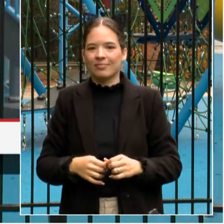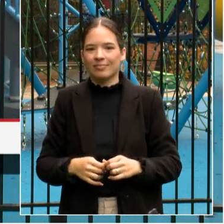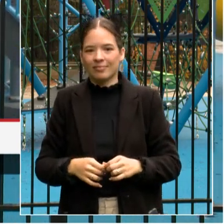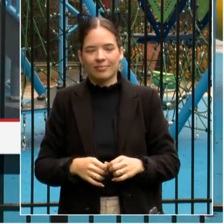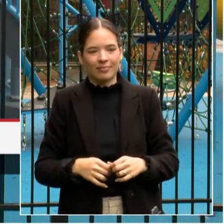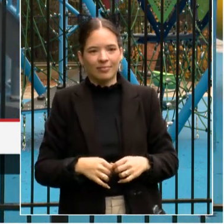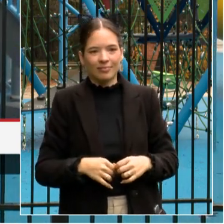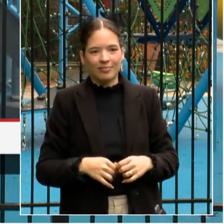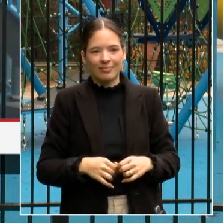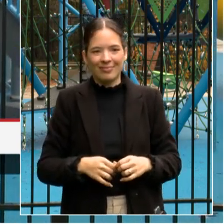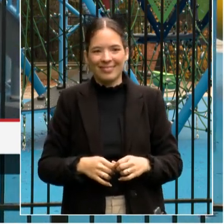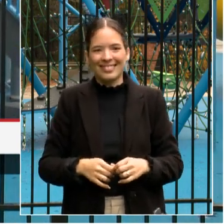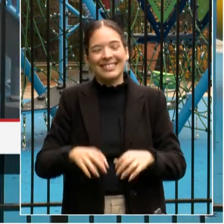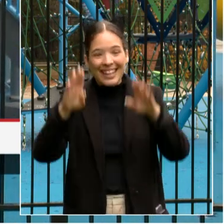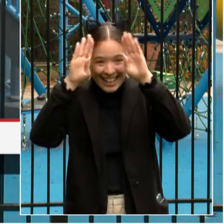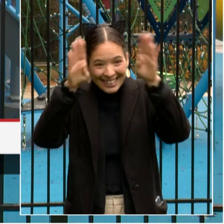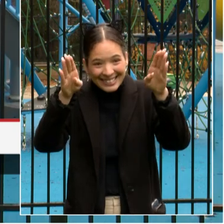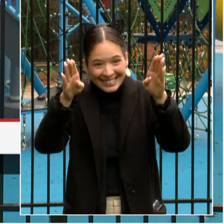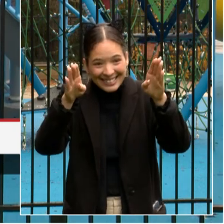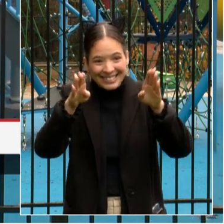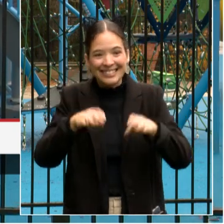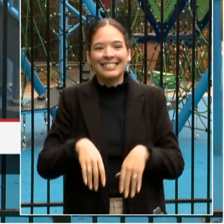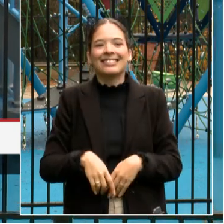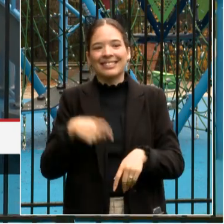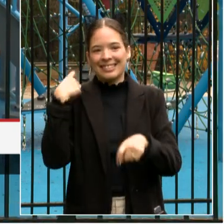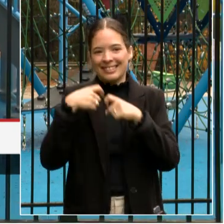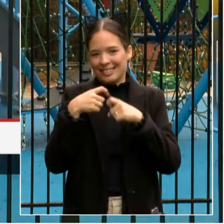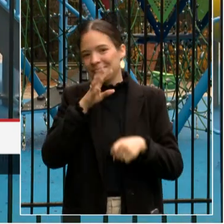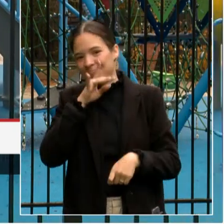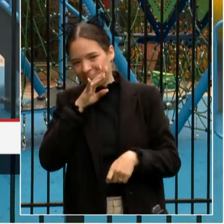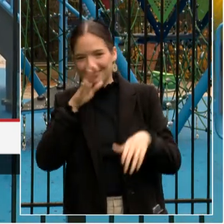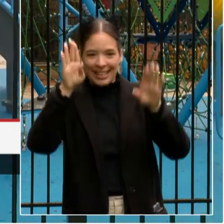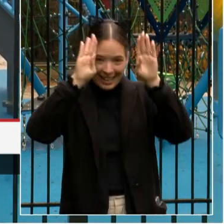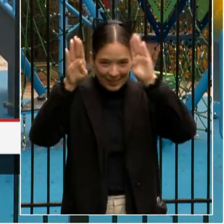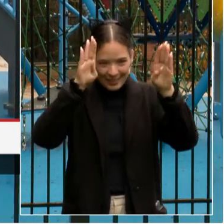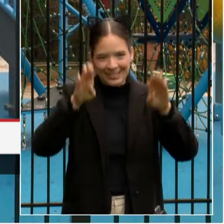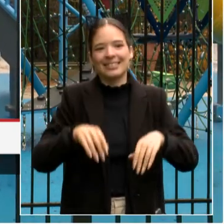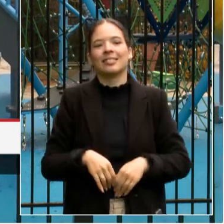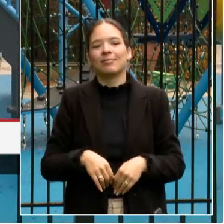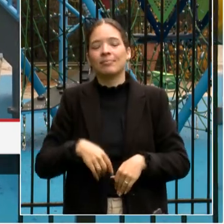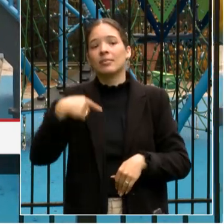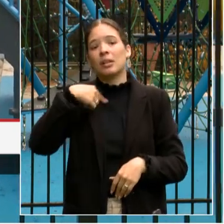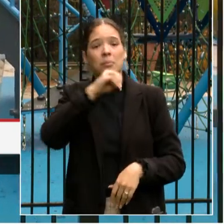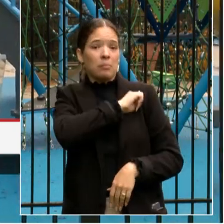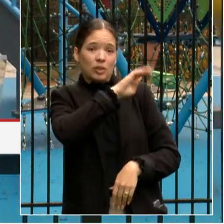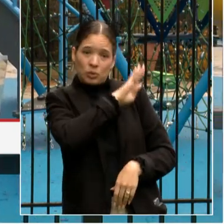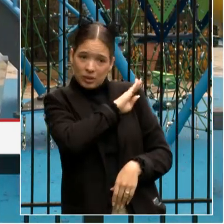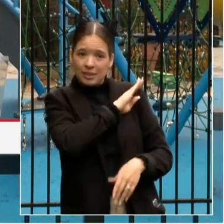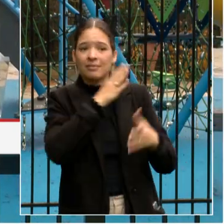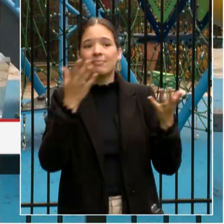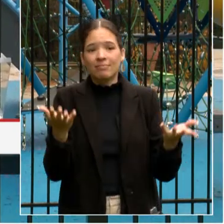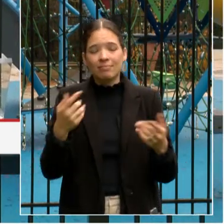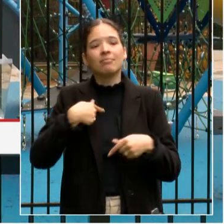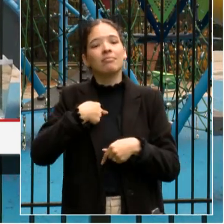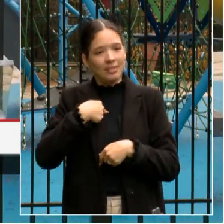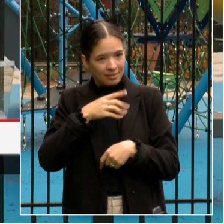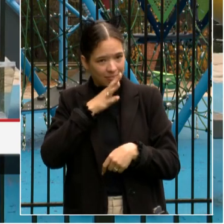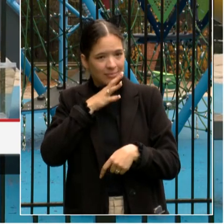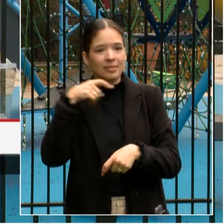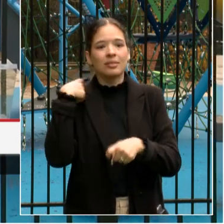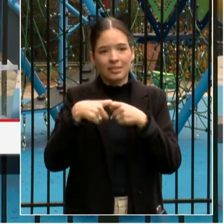Hola, buenos dias. Buenos Me llamo Muriel Bowser, Akadeza de Washington, D.C.